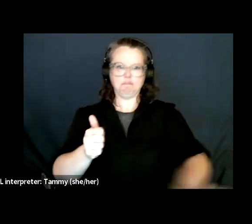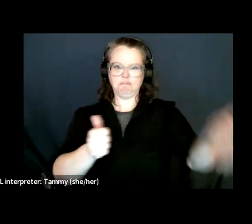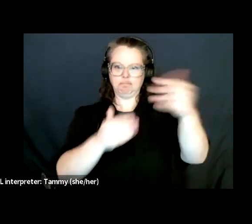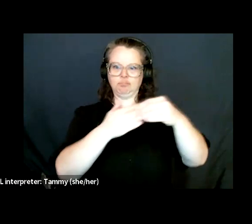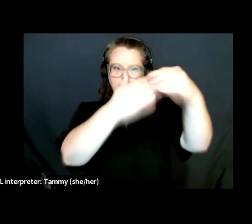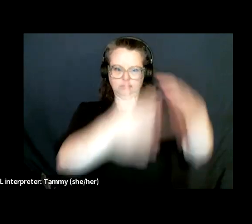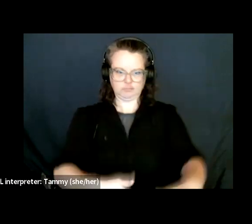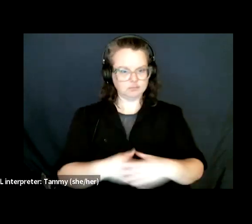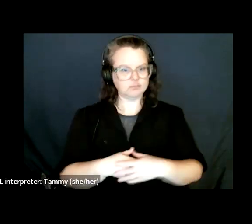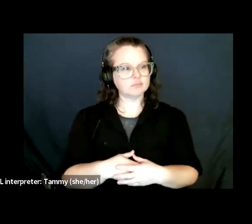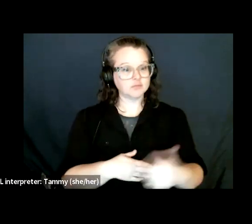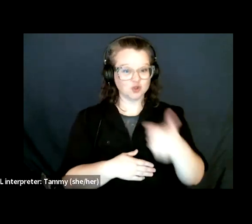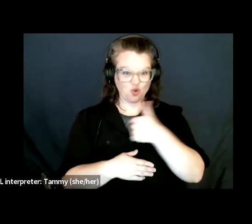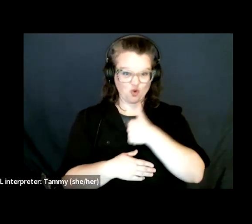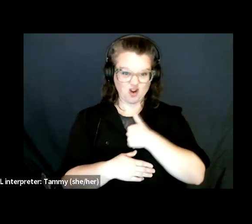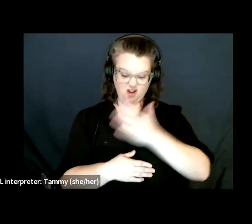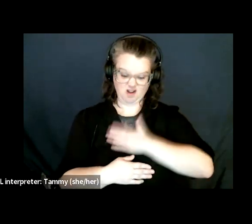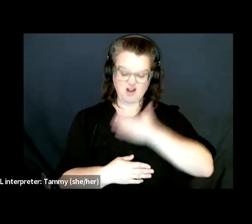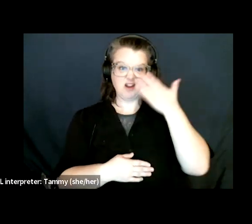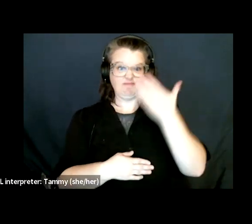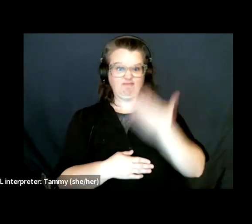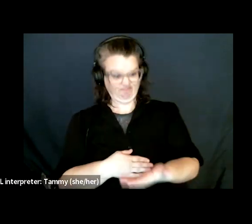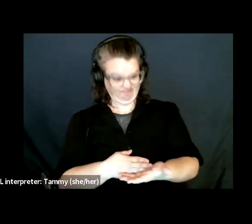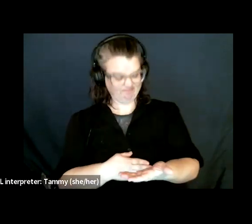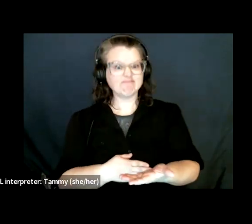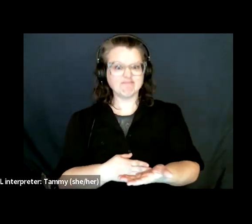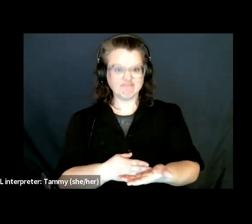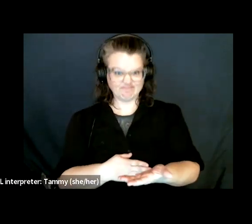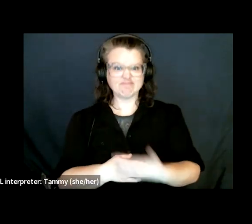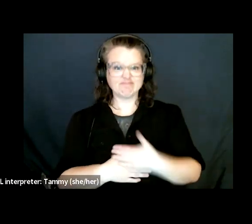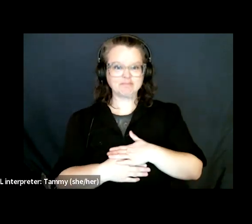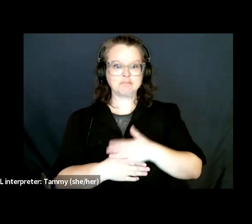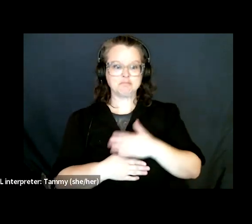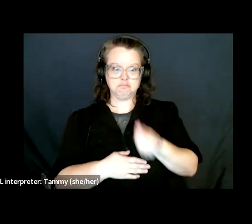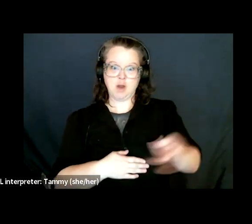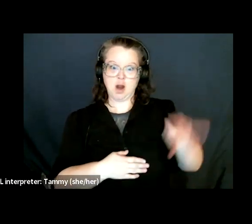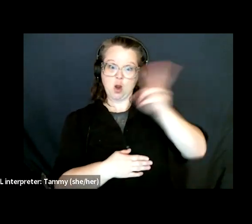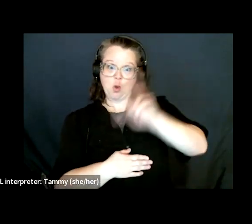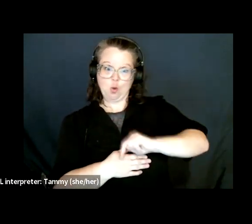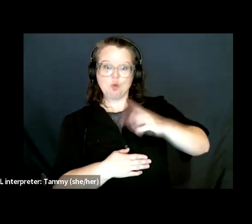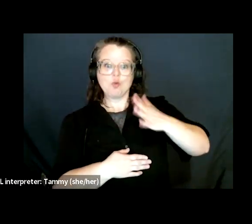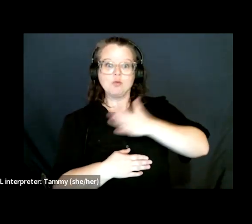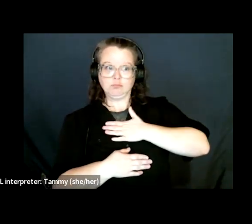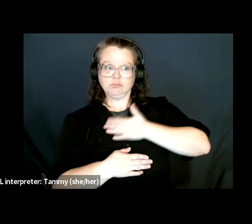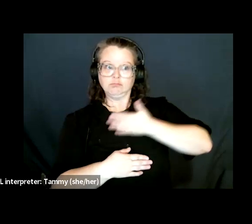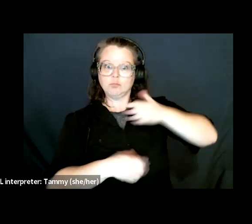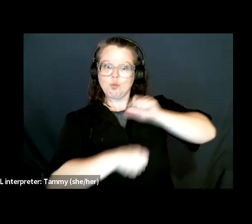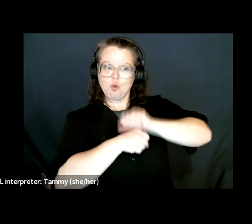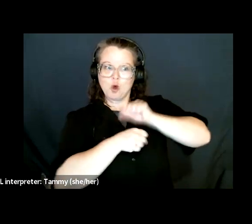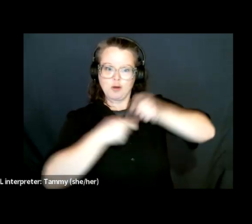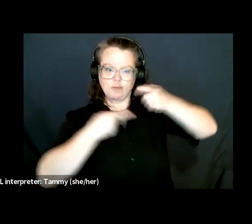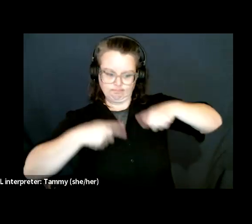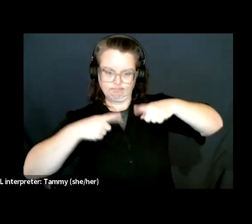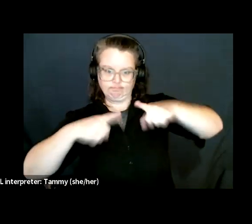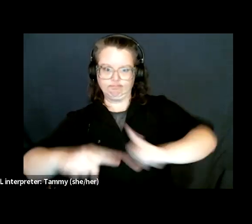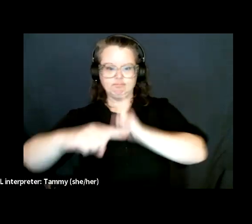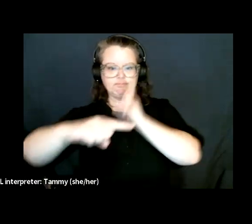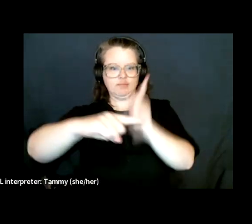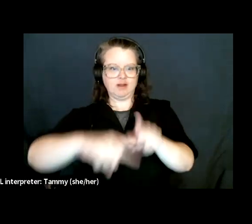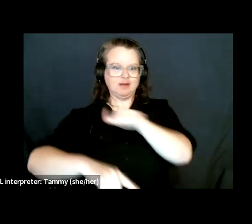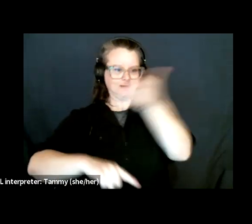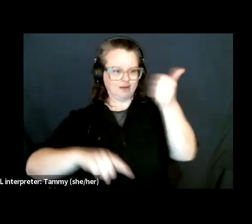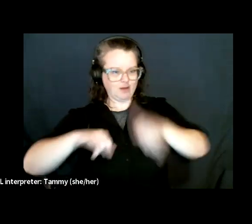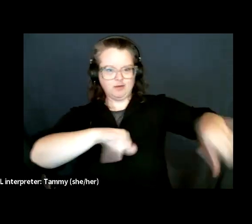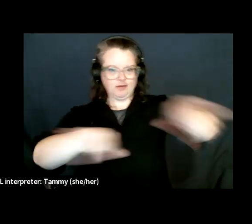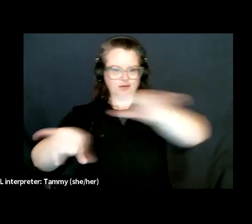to mend the sacred hoop with Canada's Indigenous peoples, to be an ally to all Black, Indigenous,